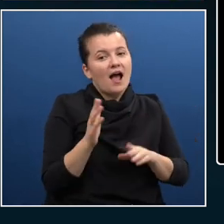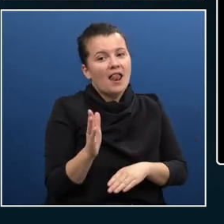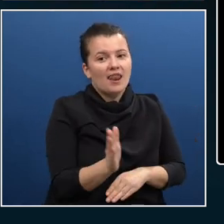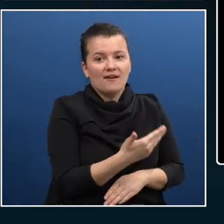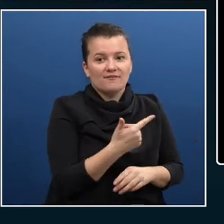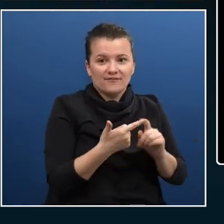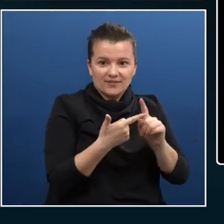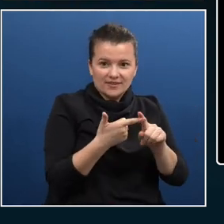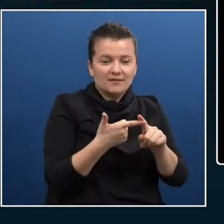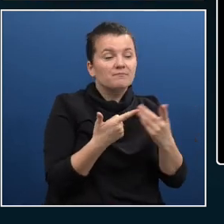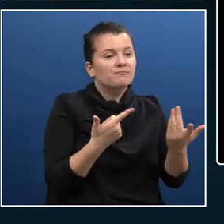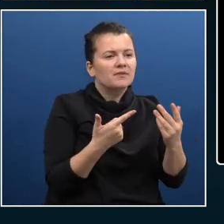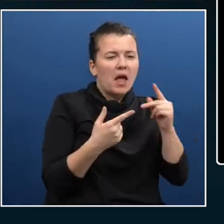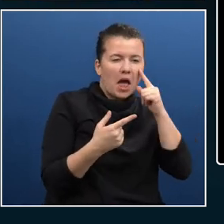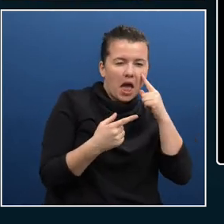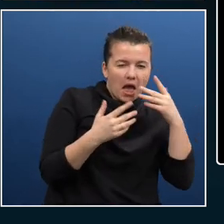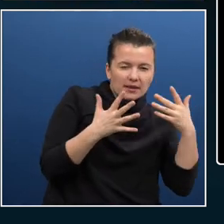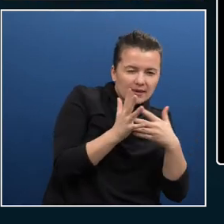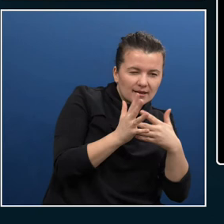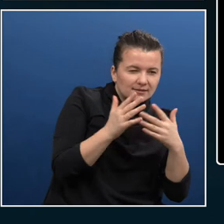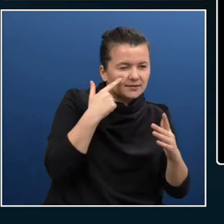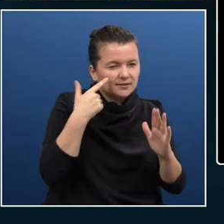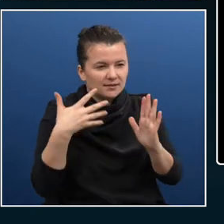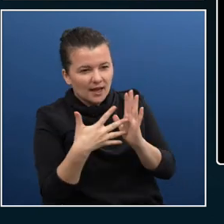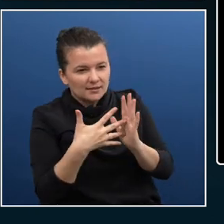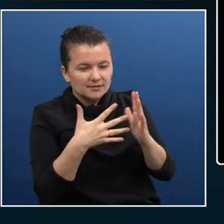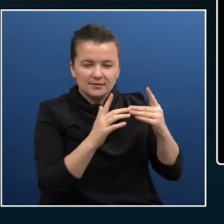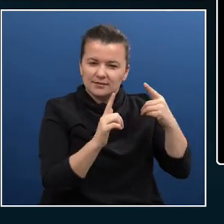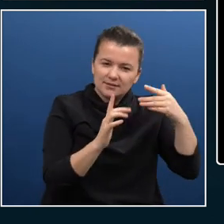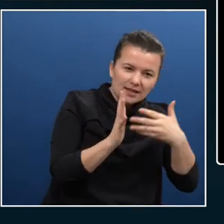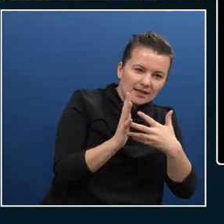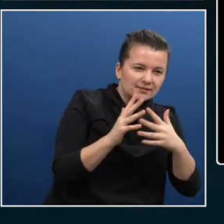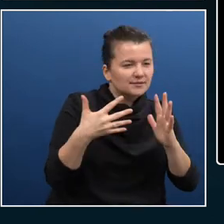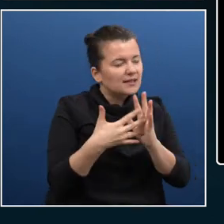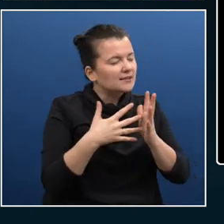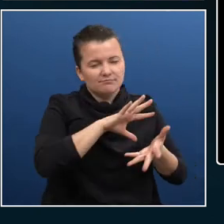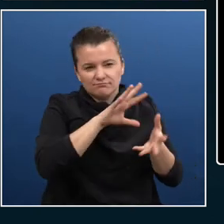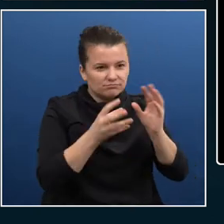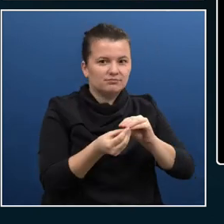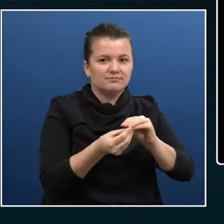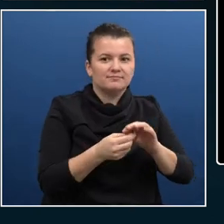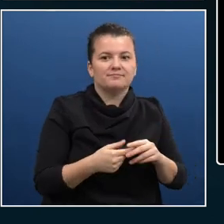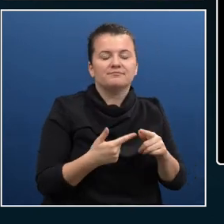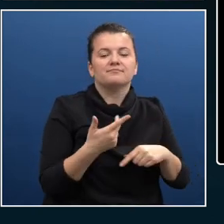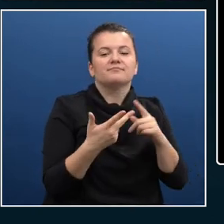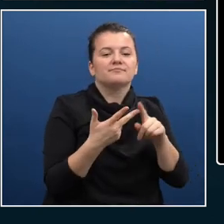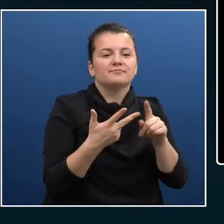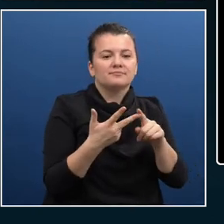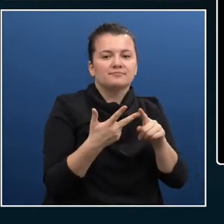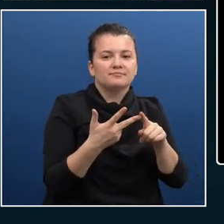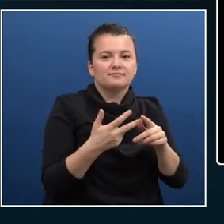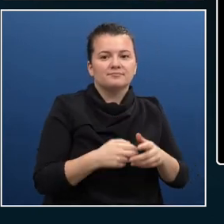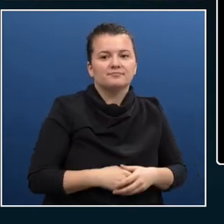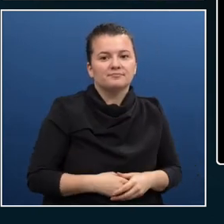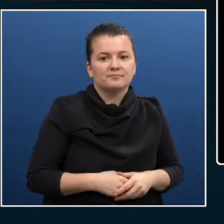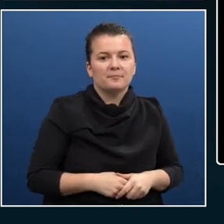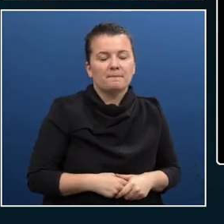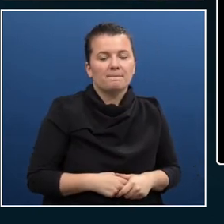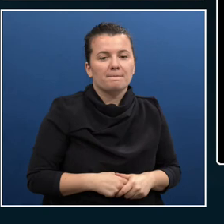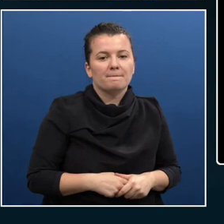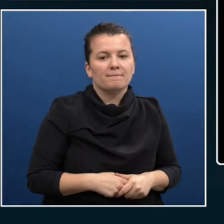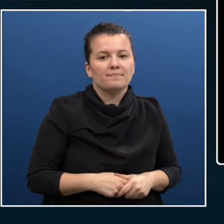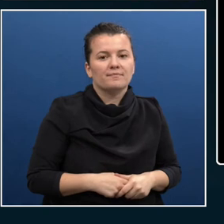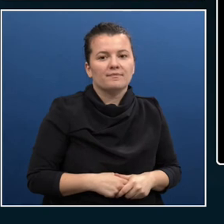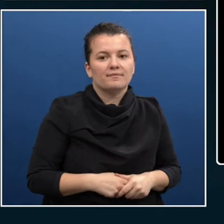test at the end, test forever that you want. And then finally – I'm going to just admit your people there. Finally,